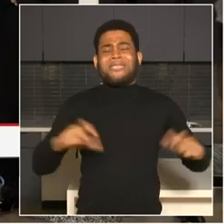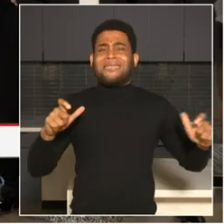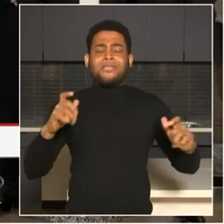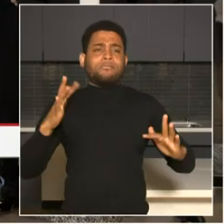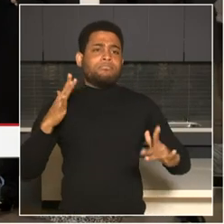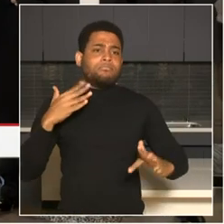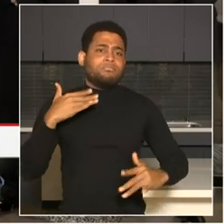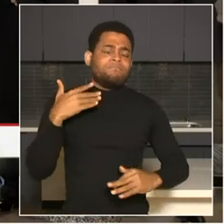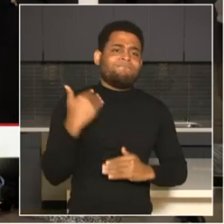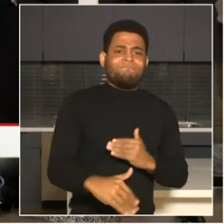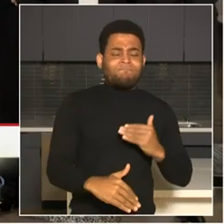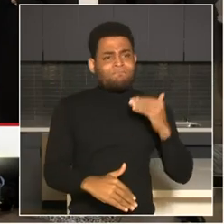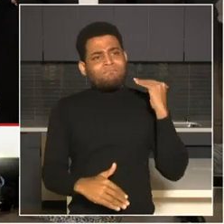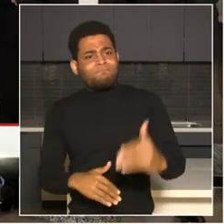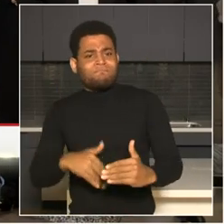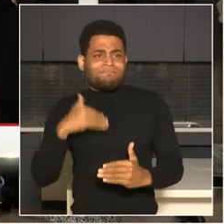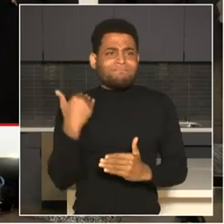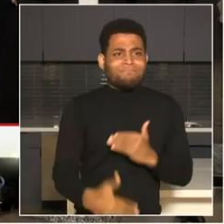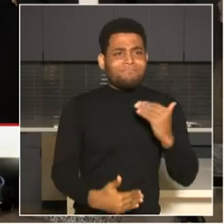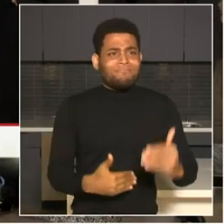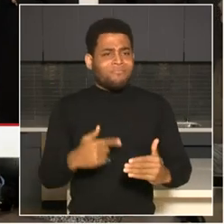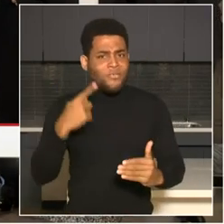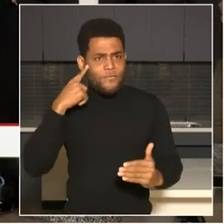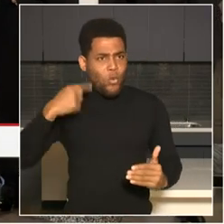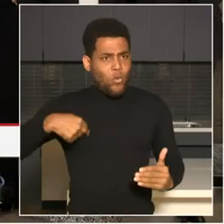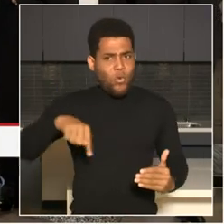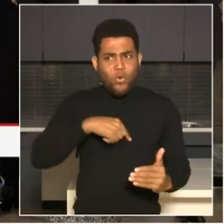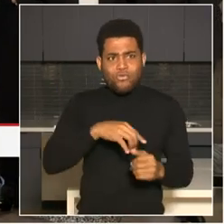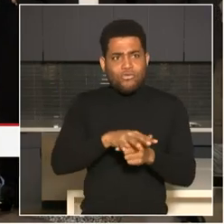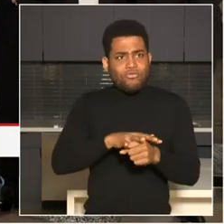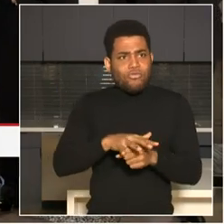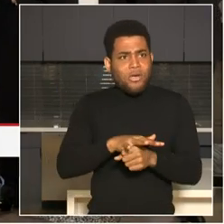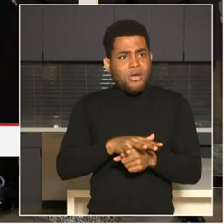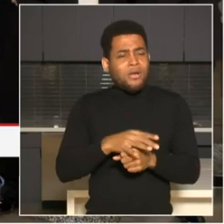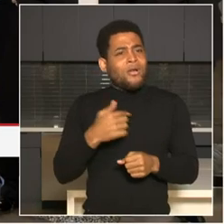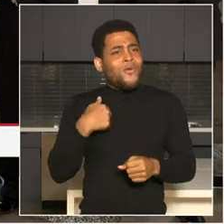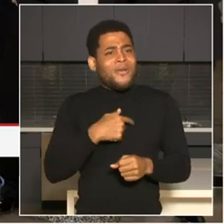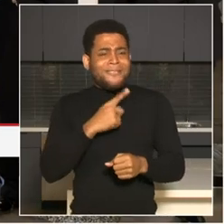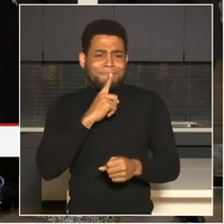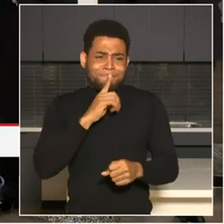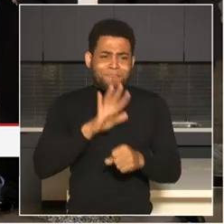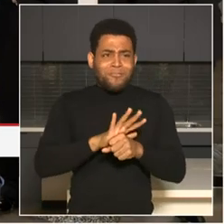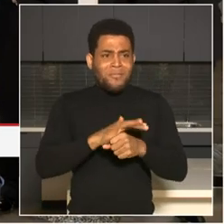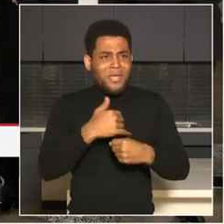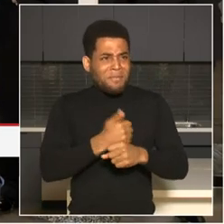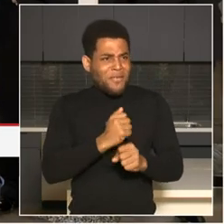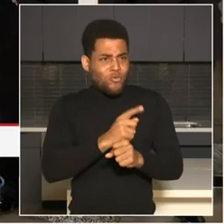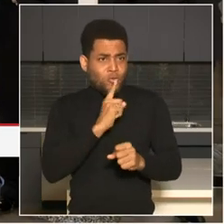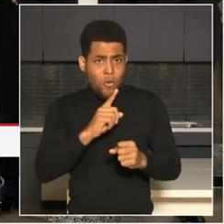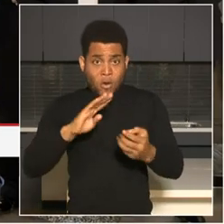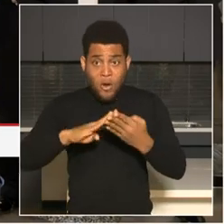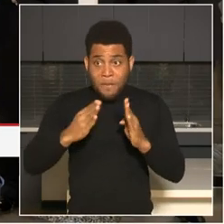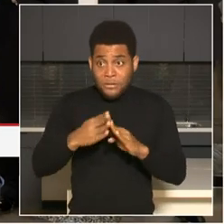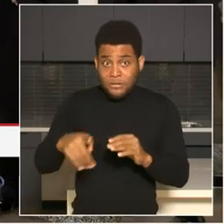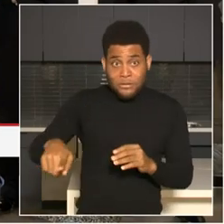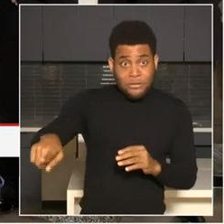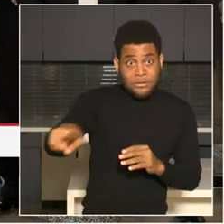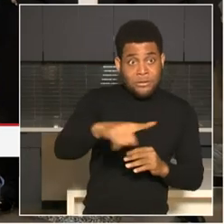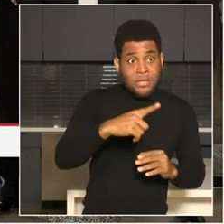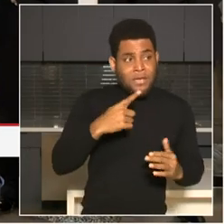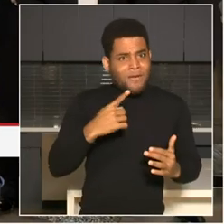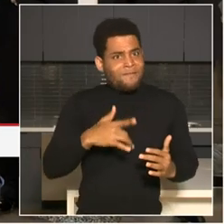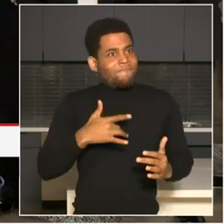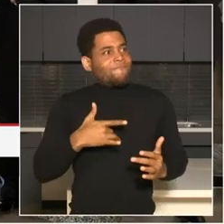Washington D.C. region. We are committed to ensuring the safety and well-being of our communities and the real-time crime center is a